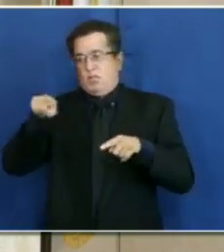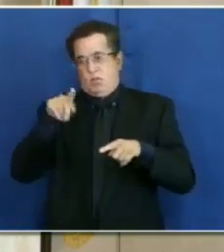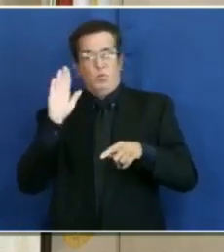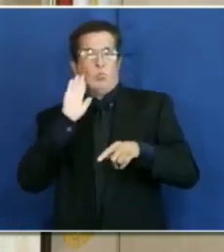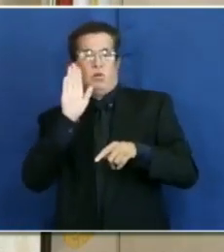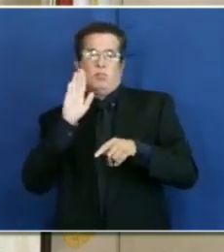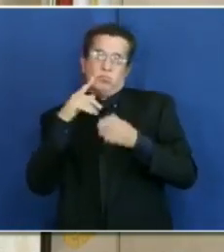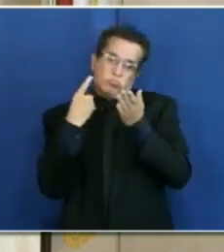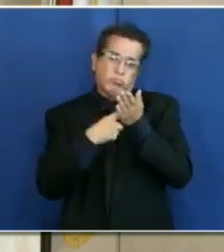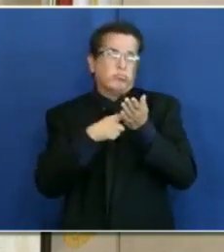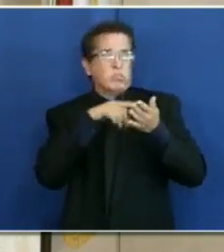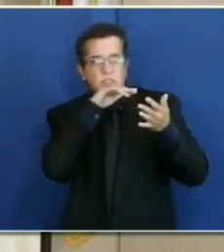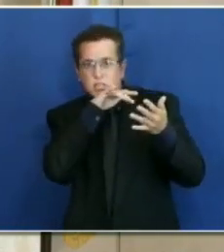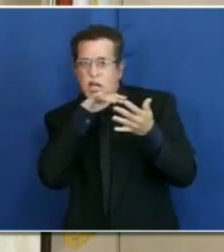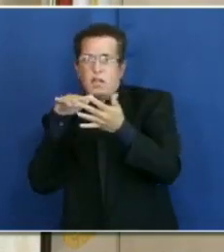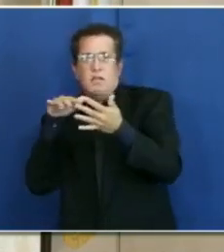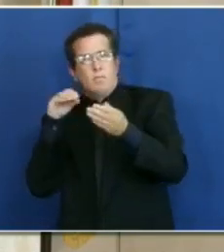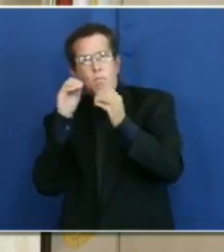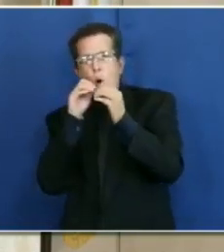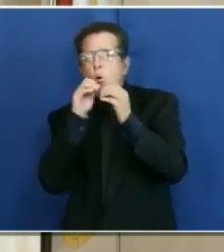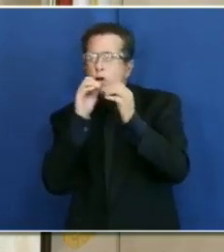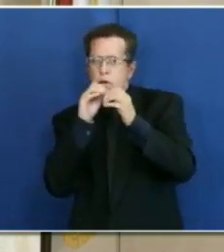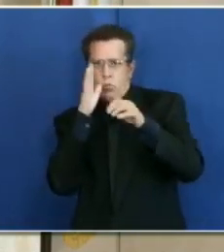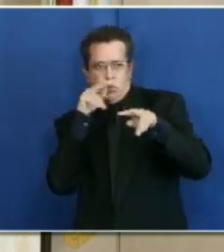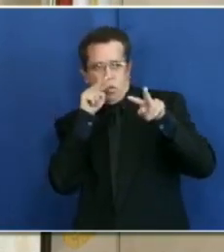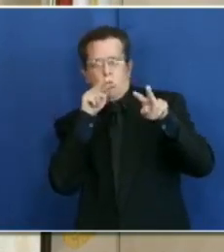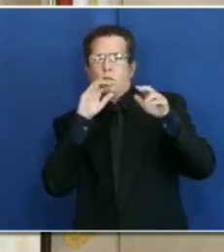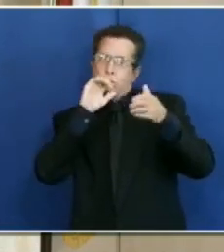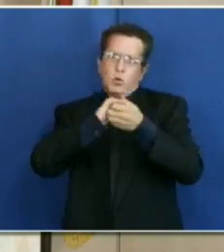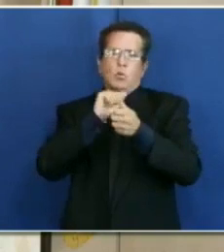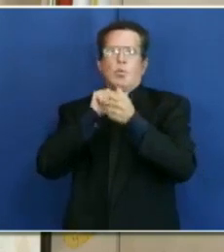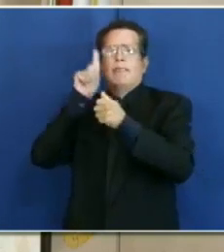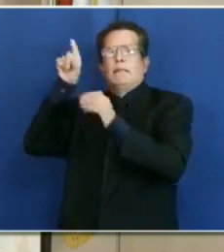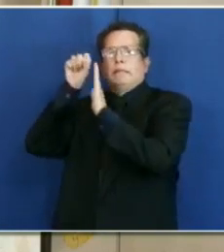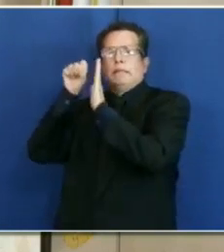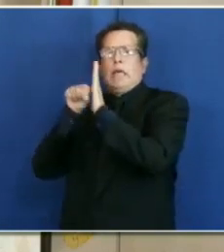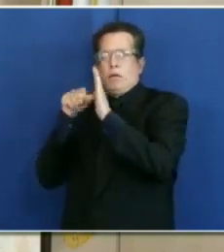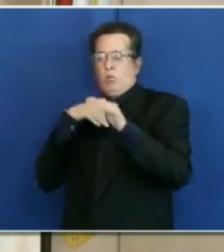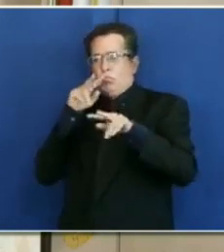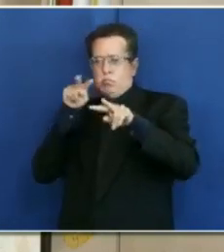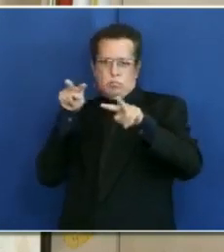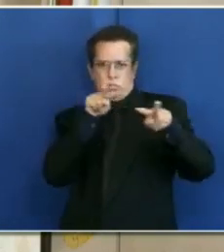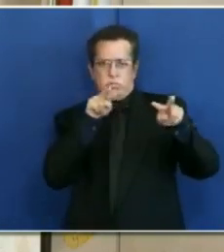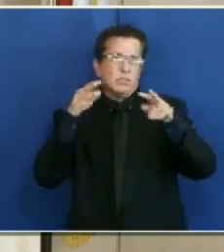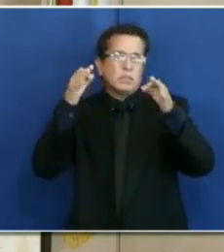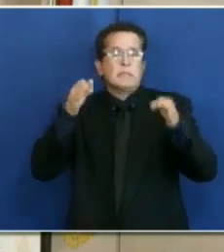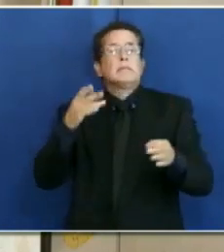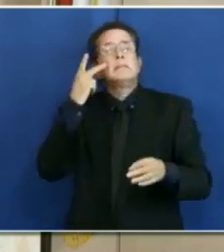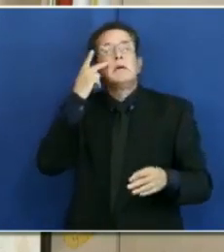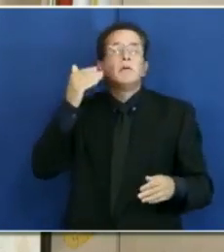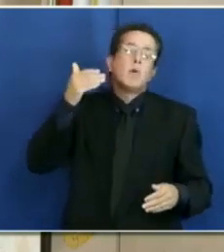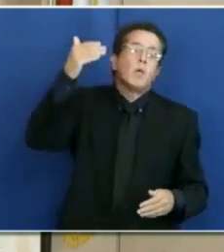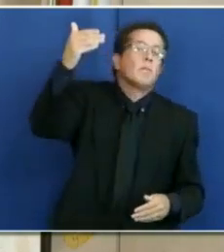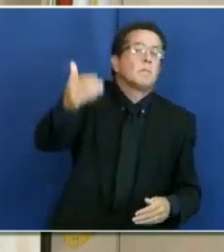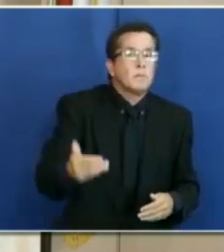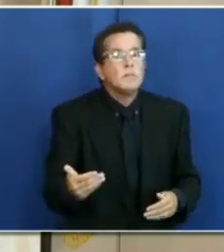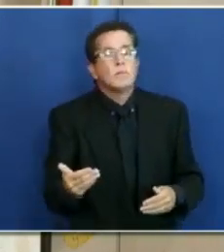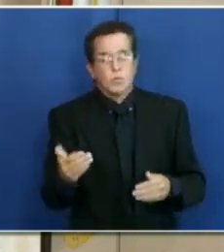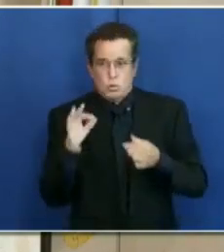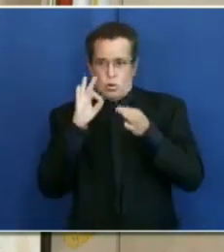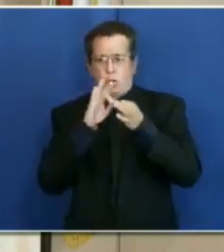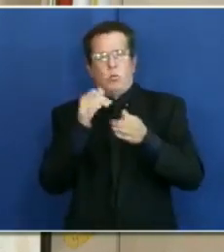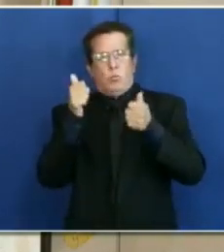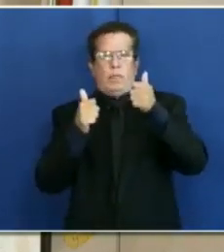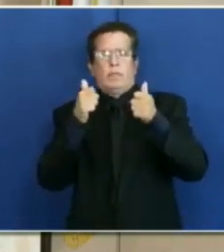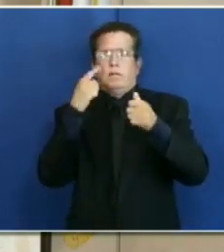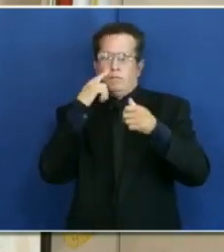And we will continue to work with the state to determine what we land on as that is related to what